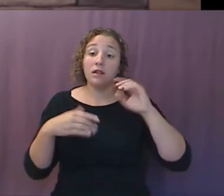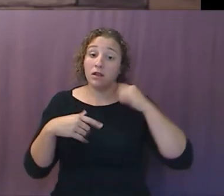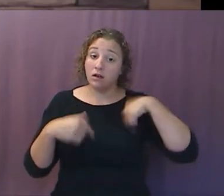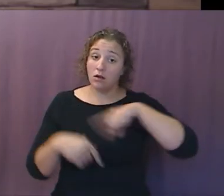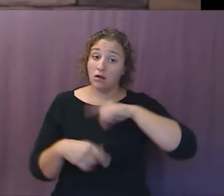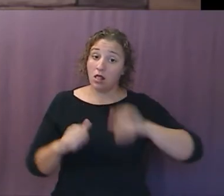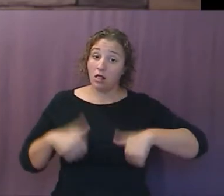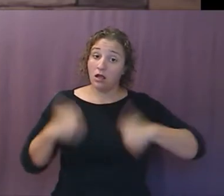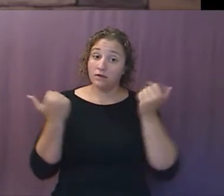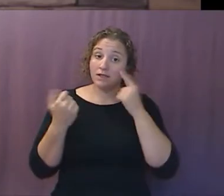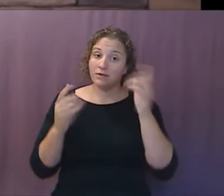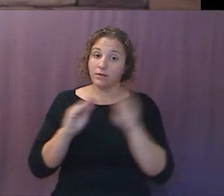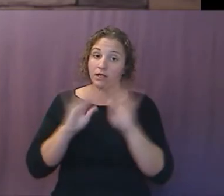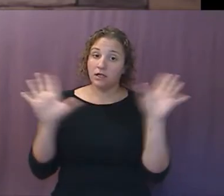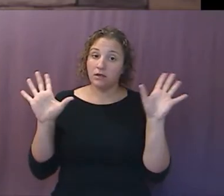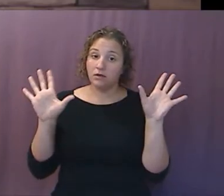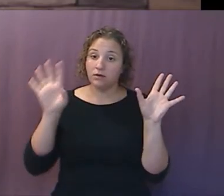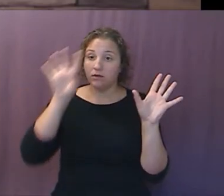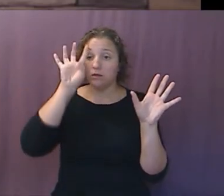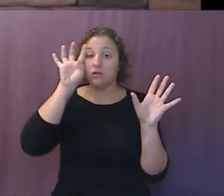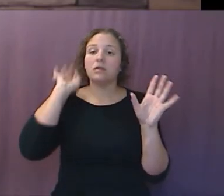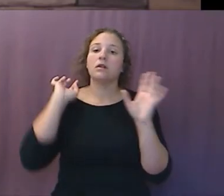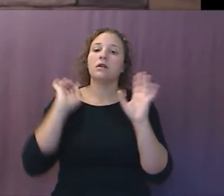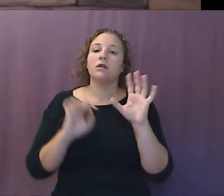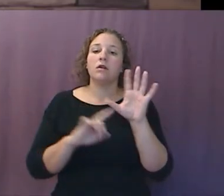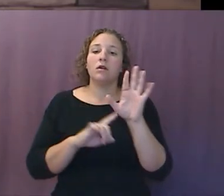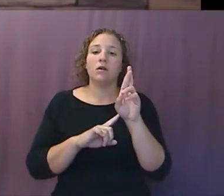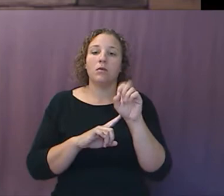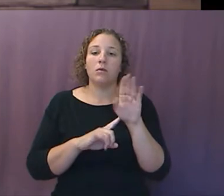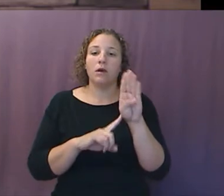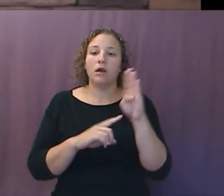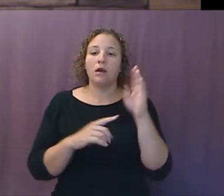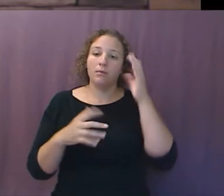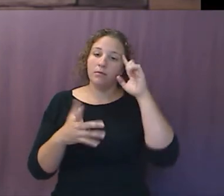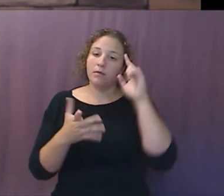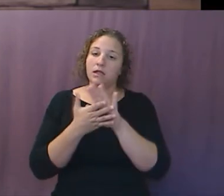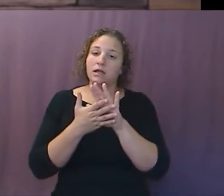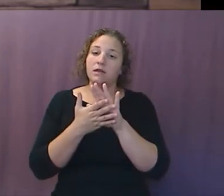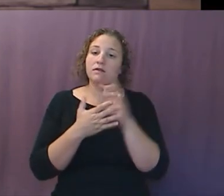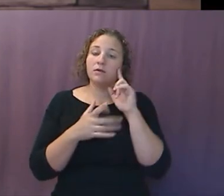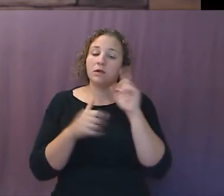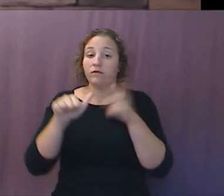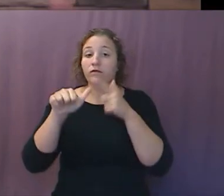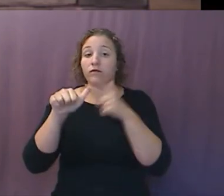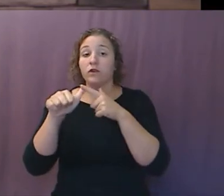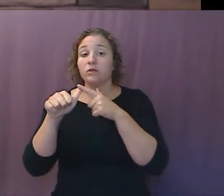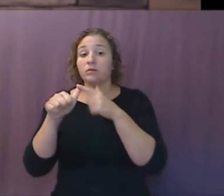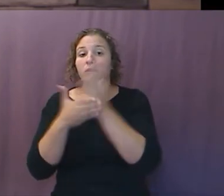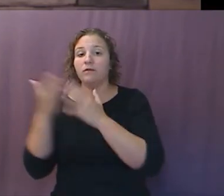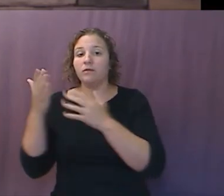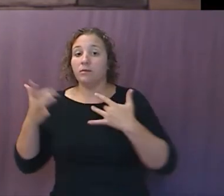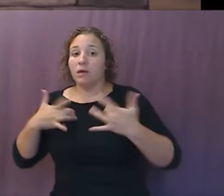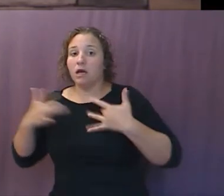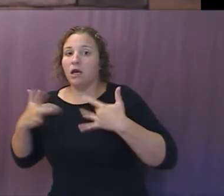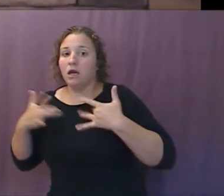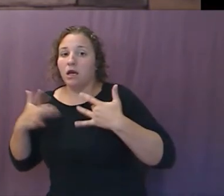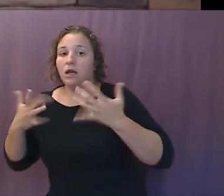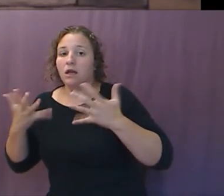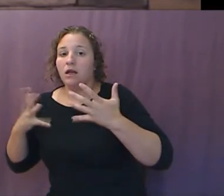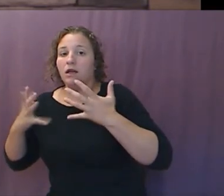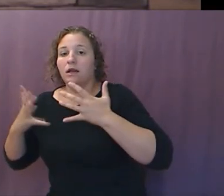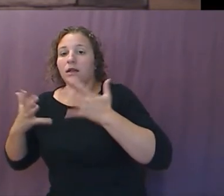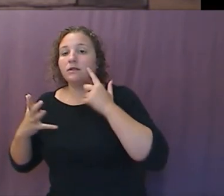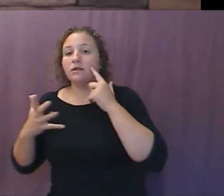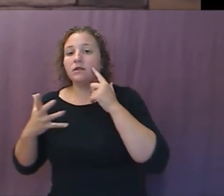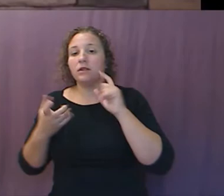clear. Raoul believes that we are still in the first phase, which is the panic, which now again, things have corrected some, and we've got to hope